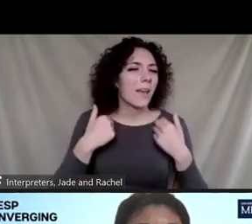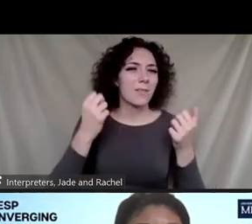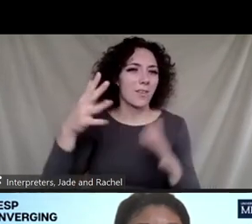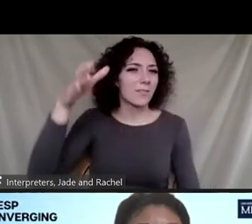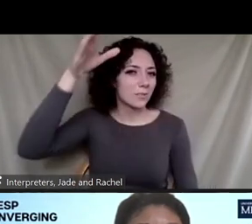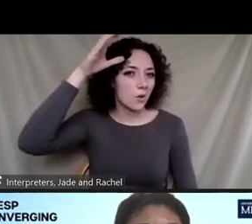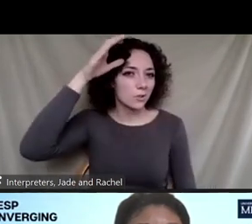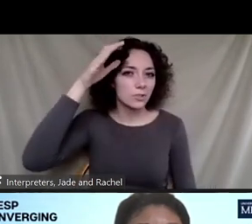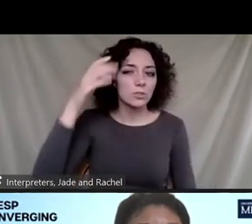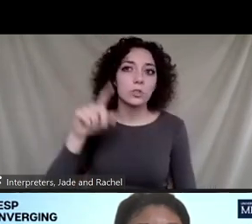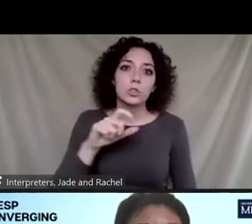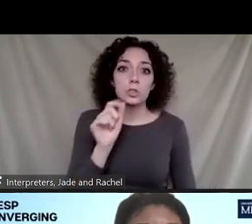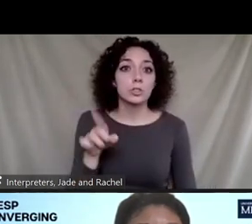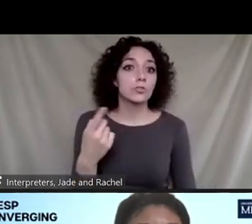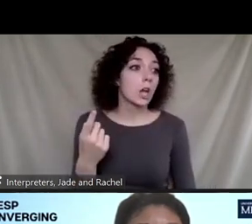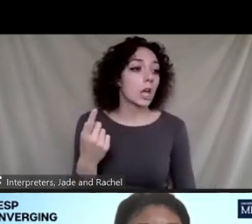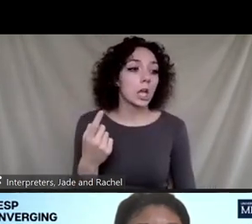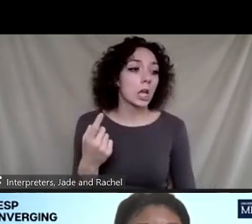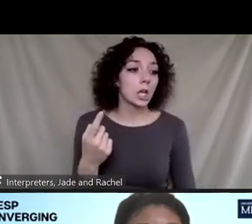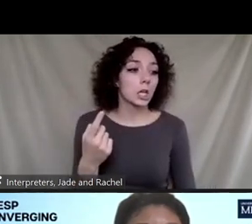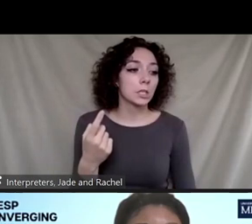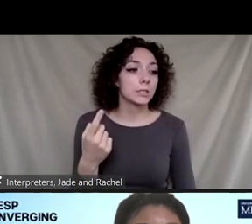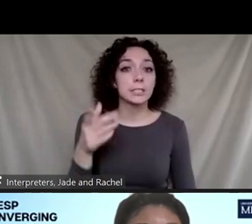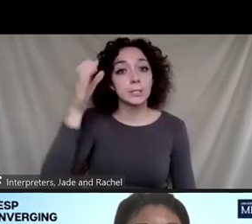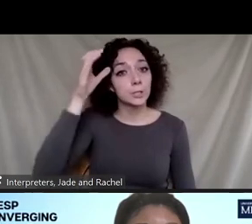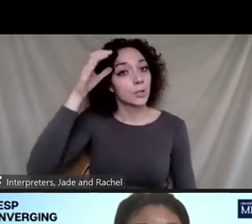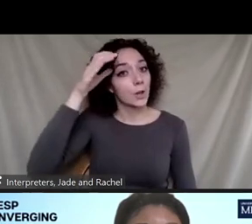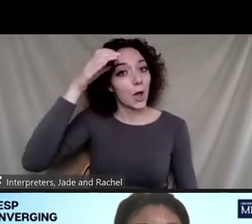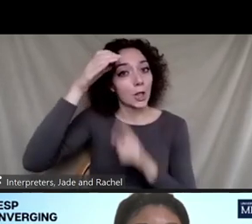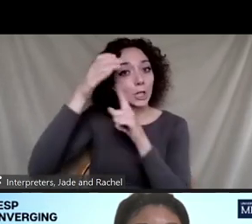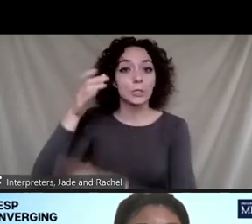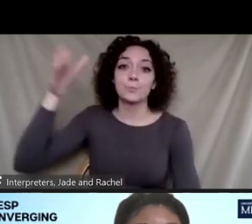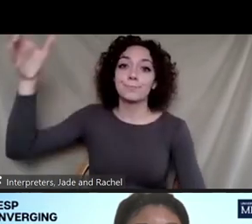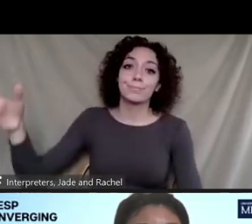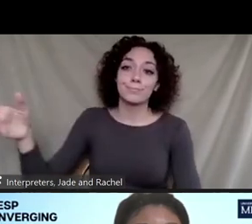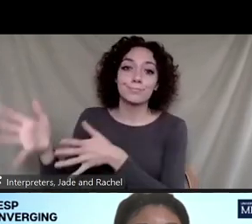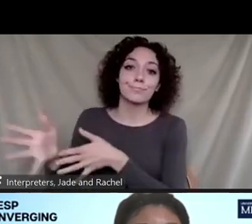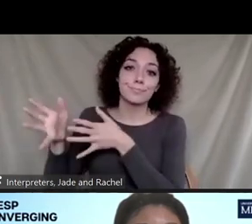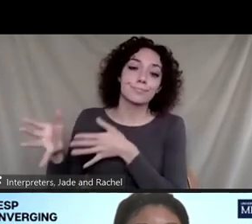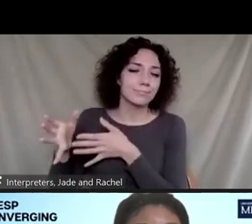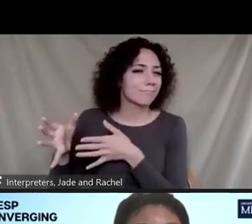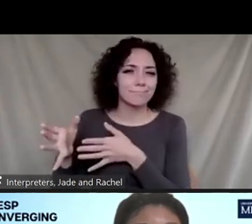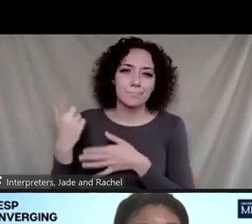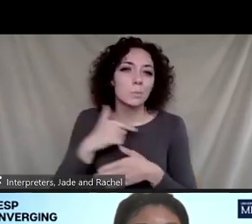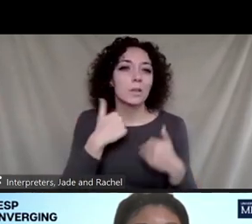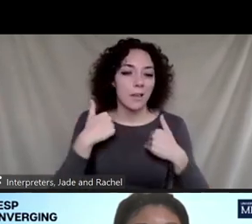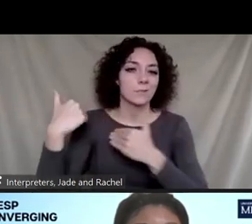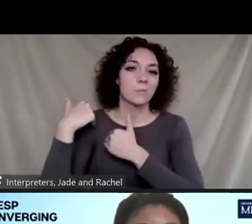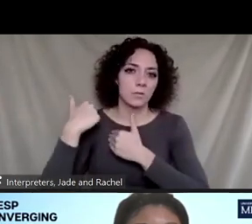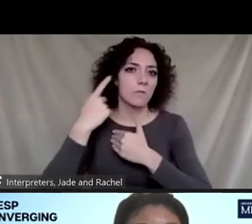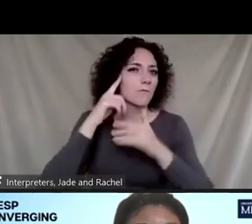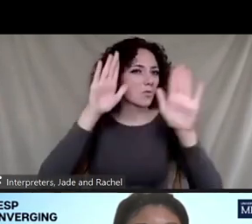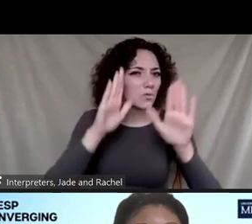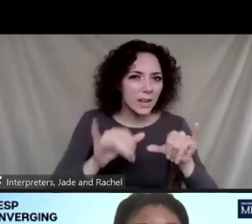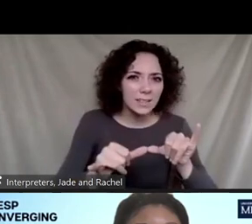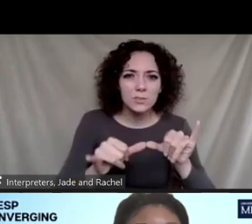shouldn't just sit on shelves. And we have a responsibility to do great science and do great engineering,